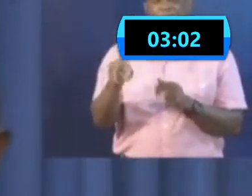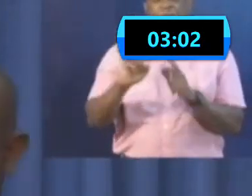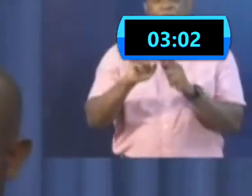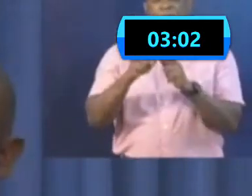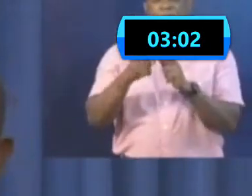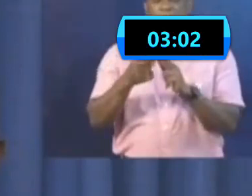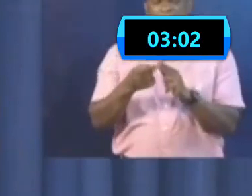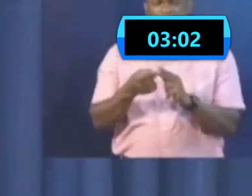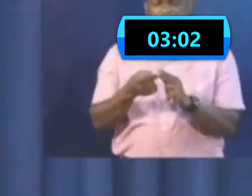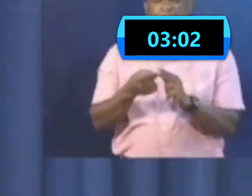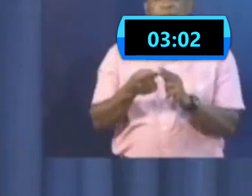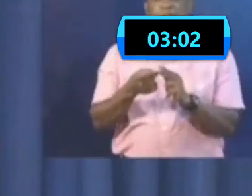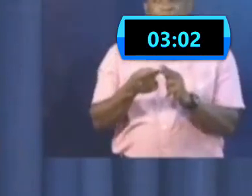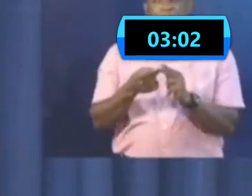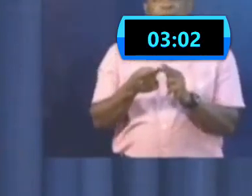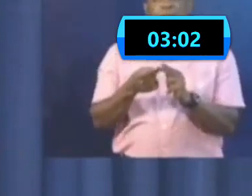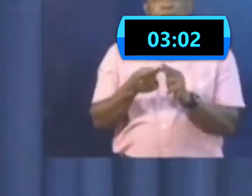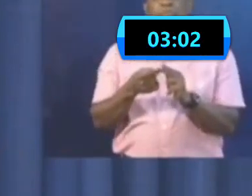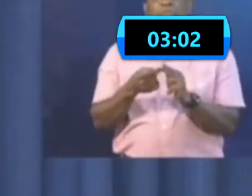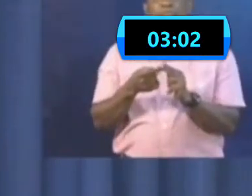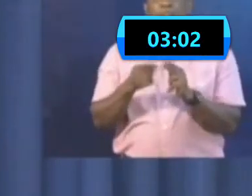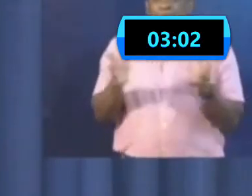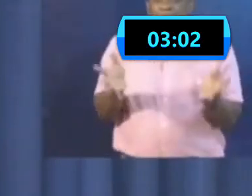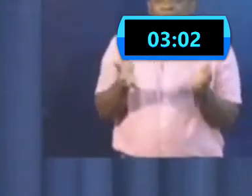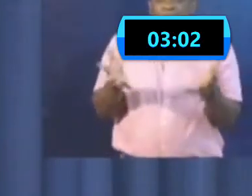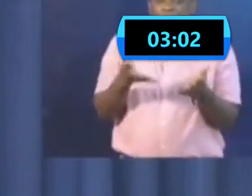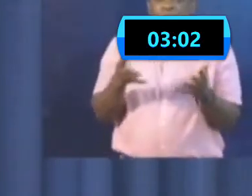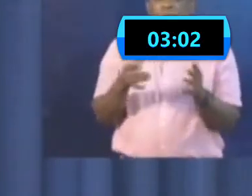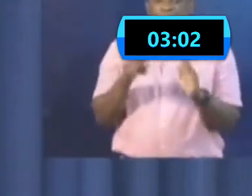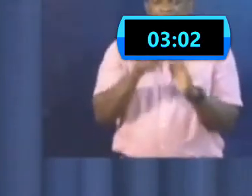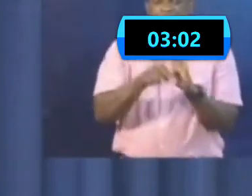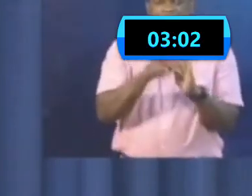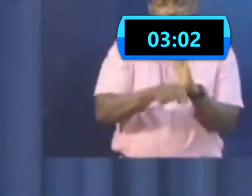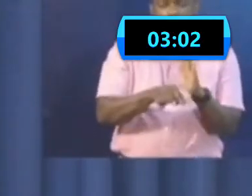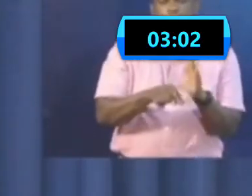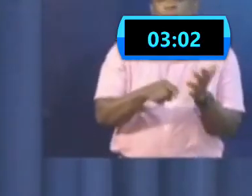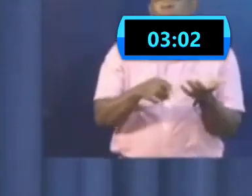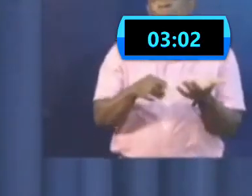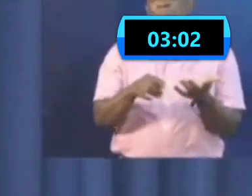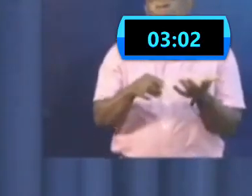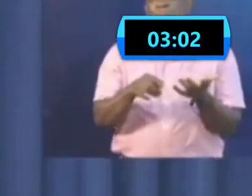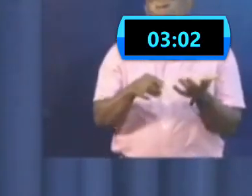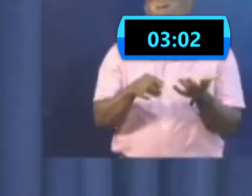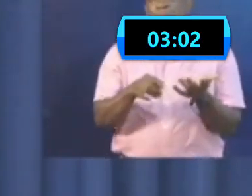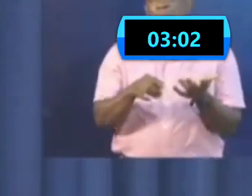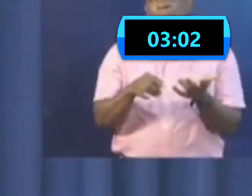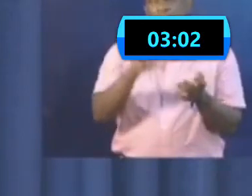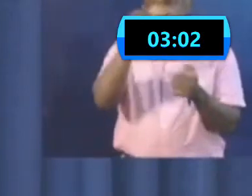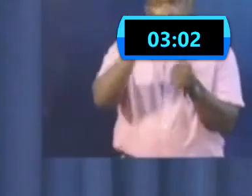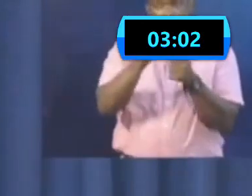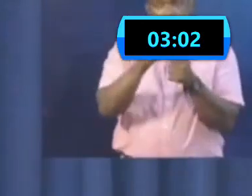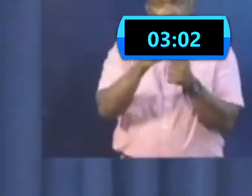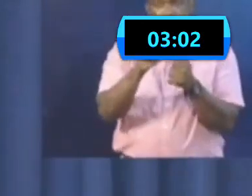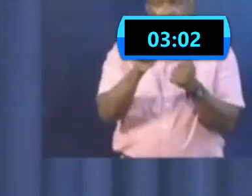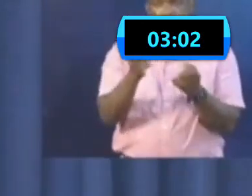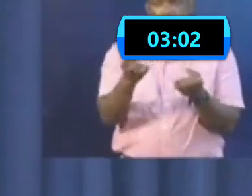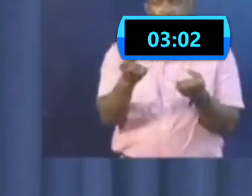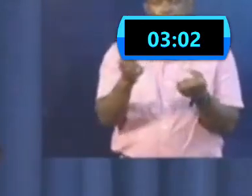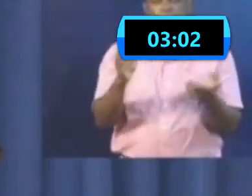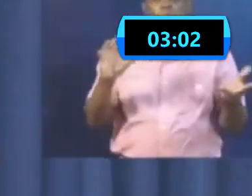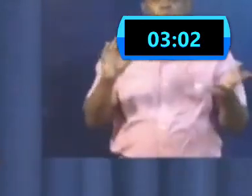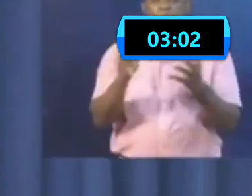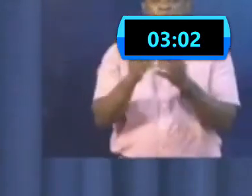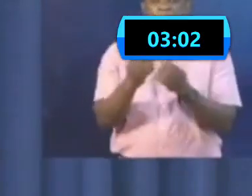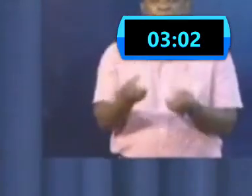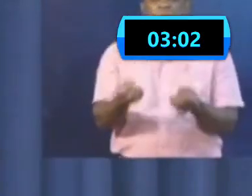Just before, a couple of days before that, when the numbers were a little lower, the doctors were telling me that